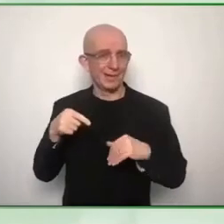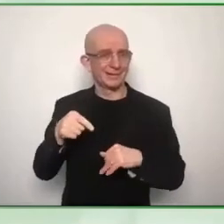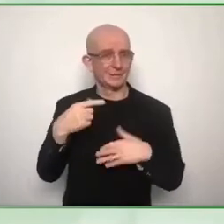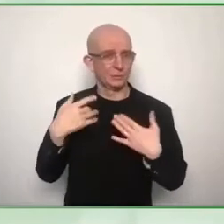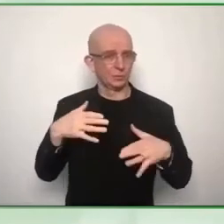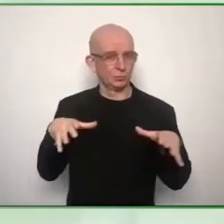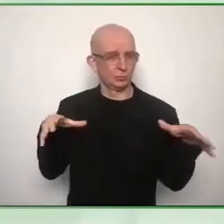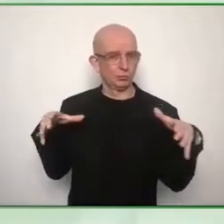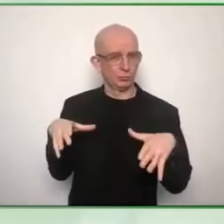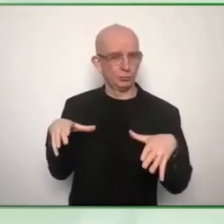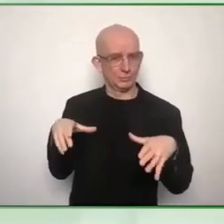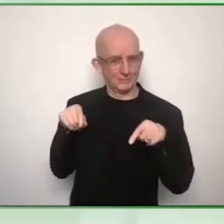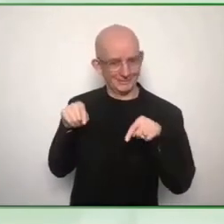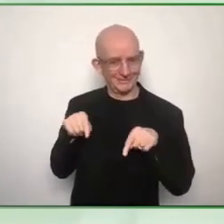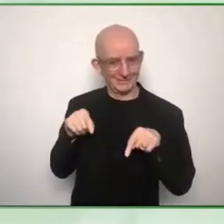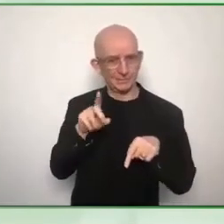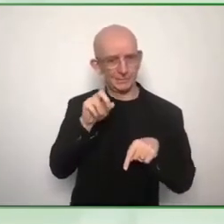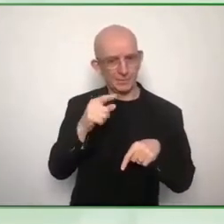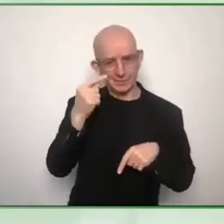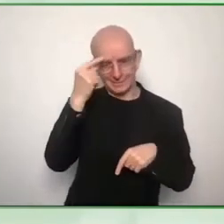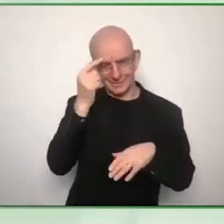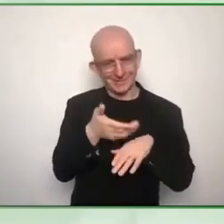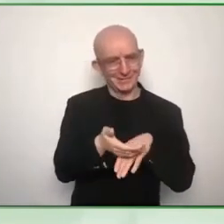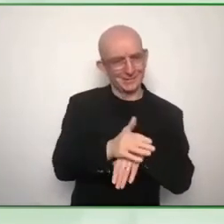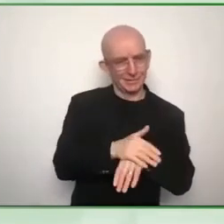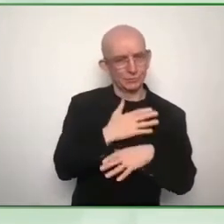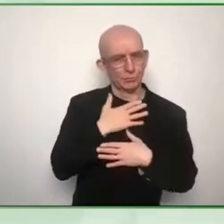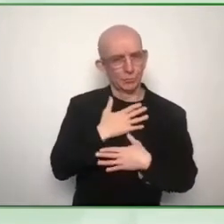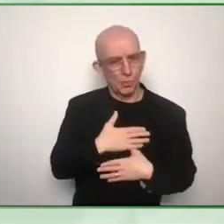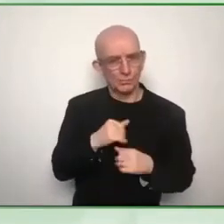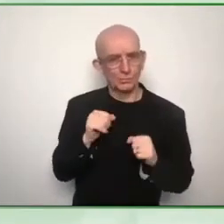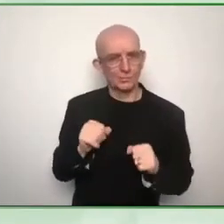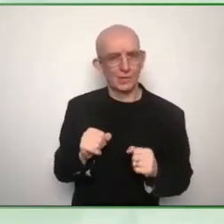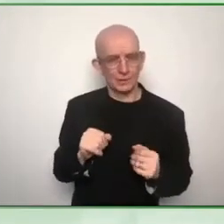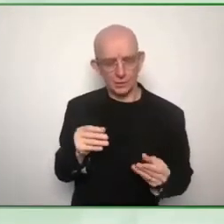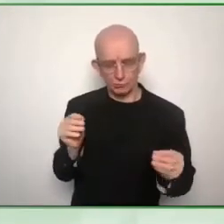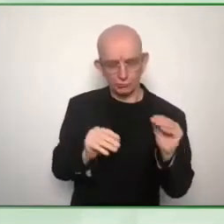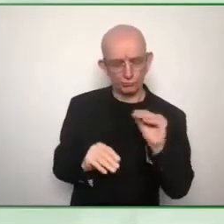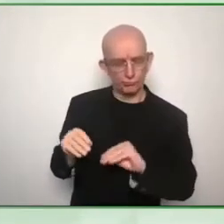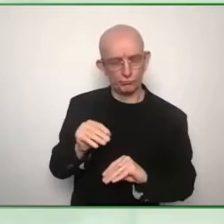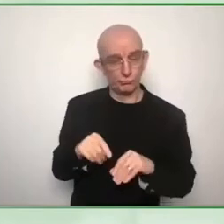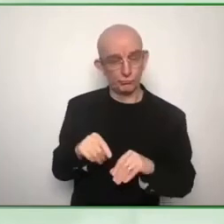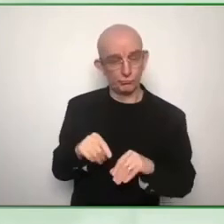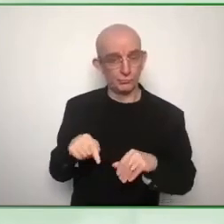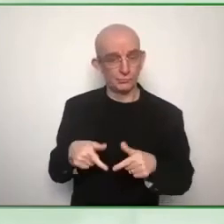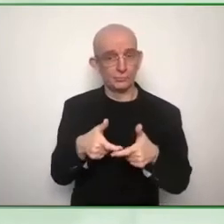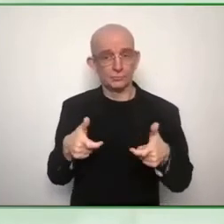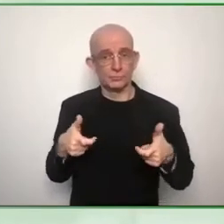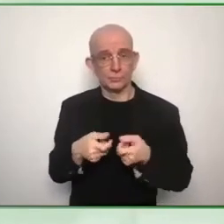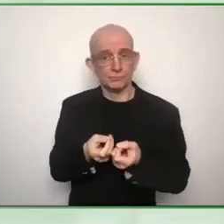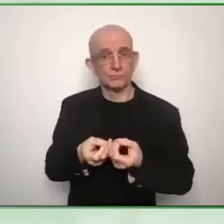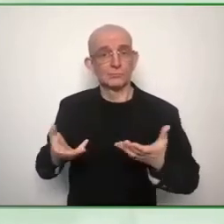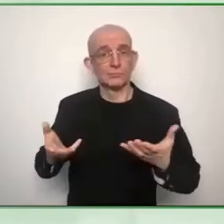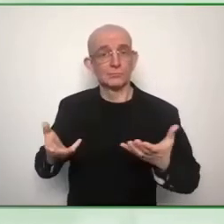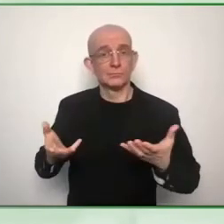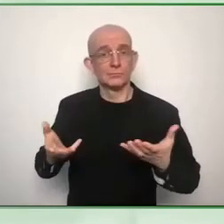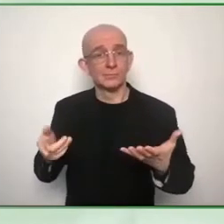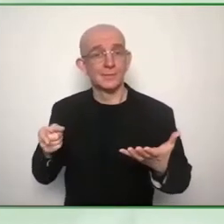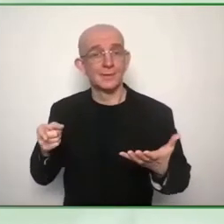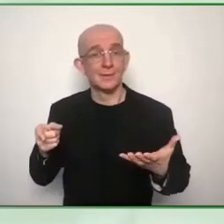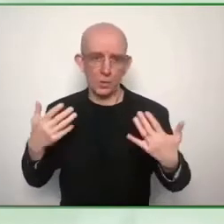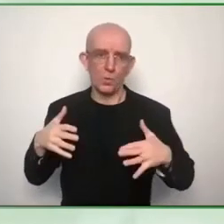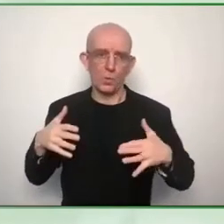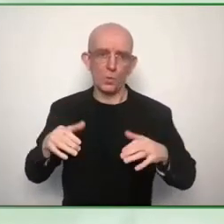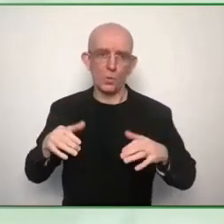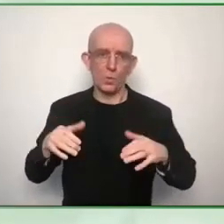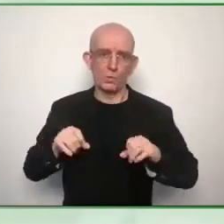commons so other people can also use this toolkit um you also gave us an email address i will finish that later on so we can find it